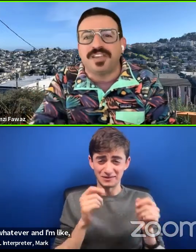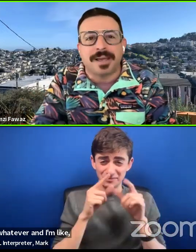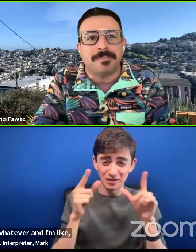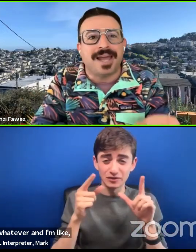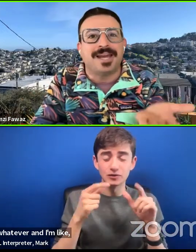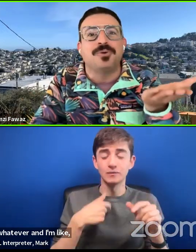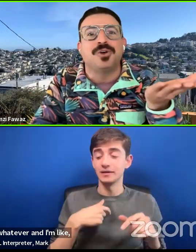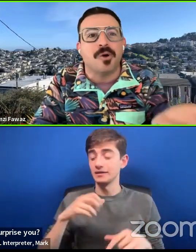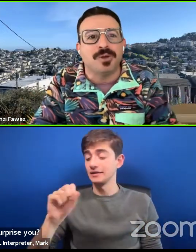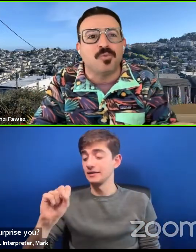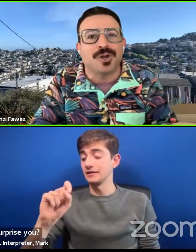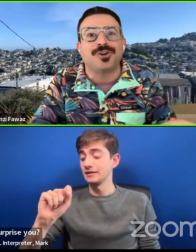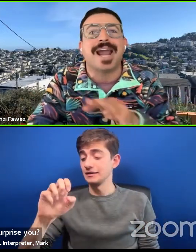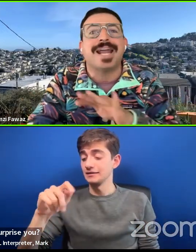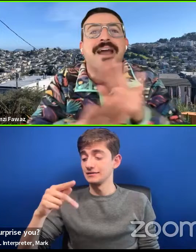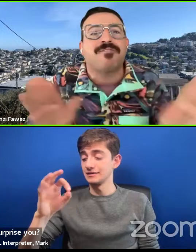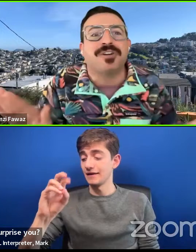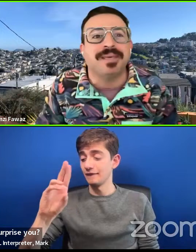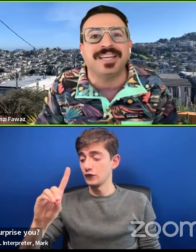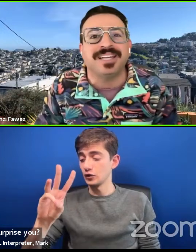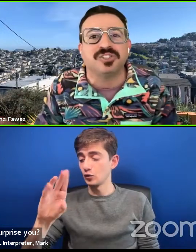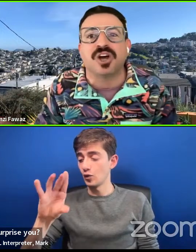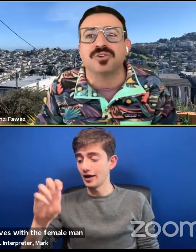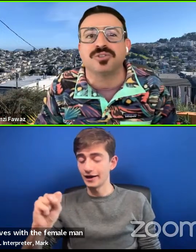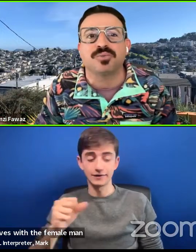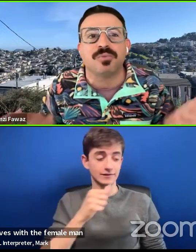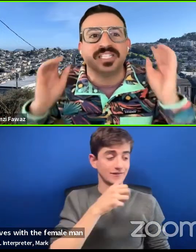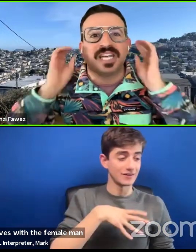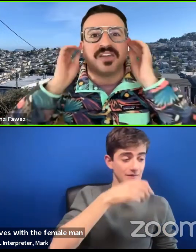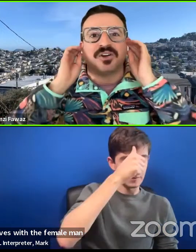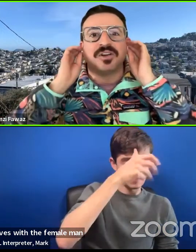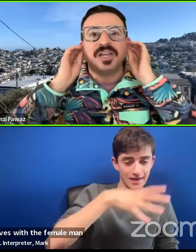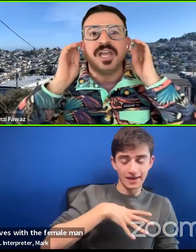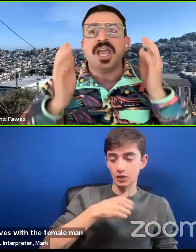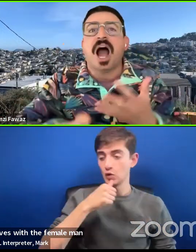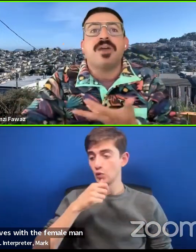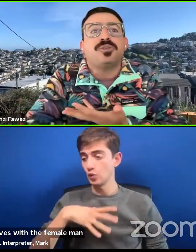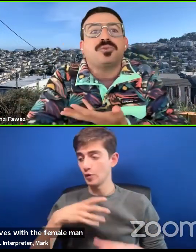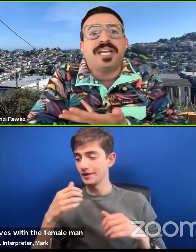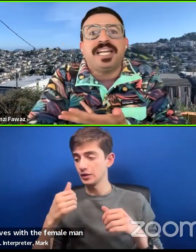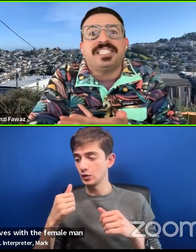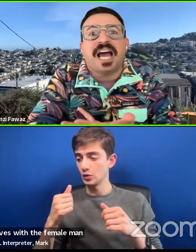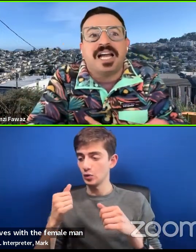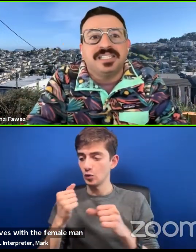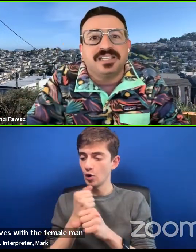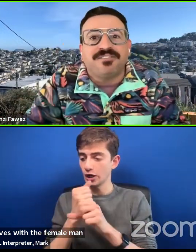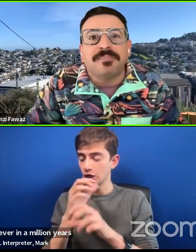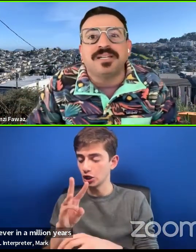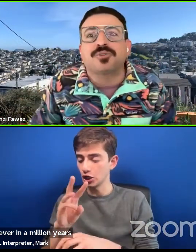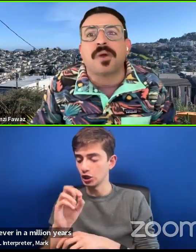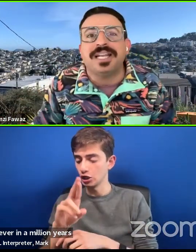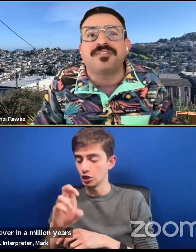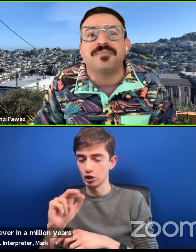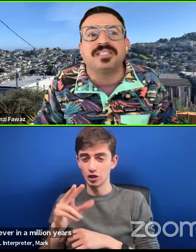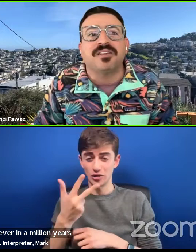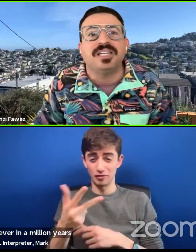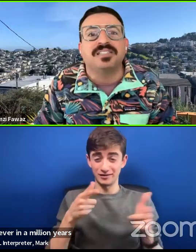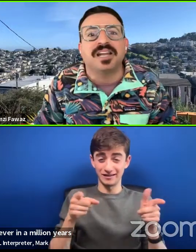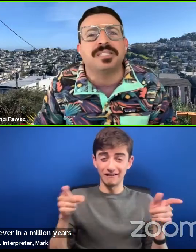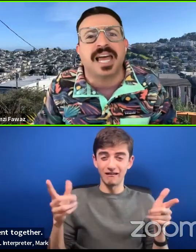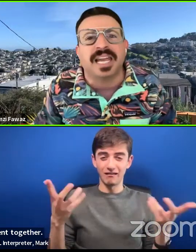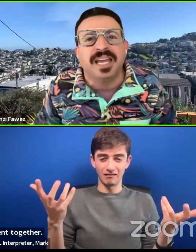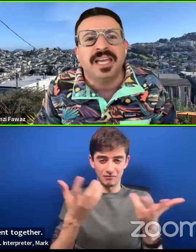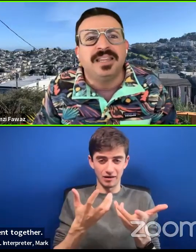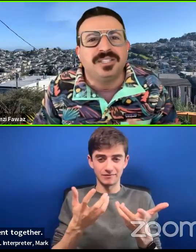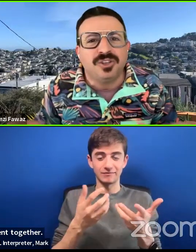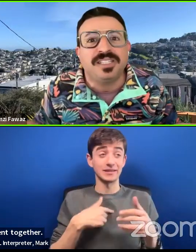wives with the female man with the woman warrior, I never in a million years thought those three went together. I was reading tons of feminist writing from the